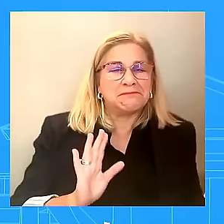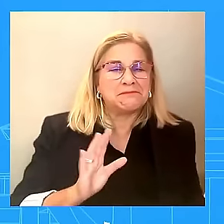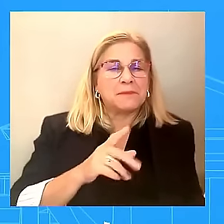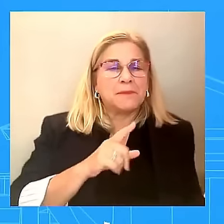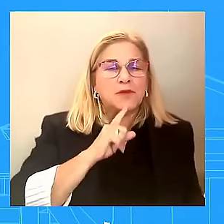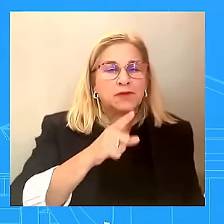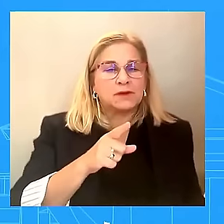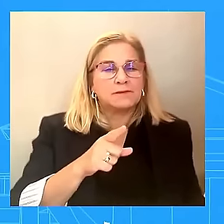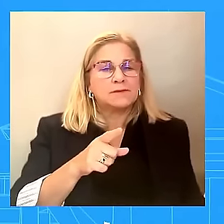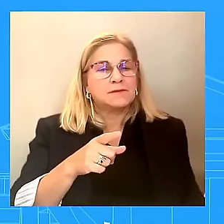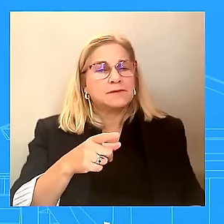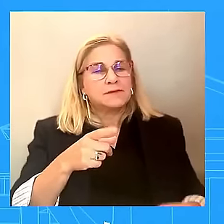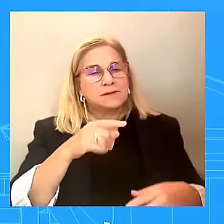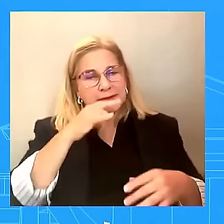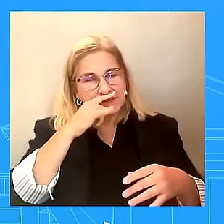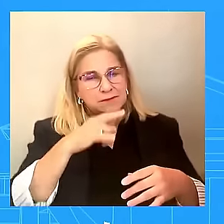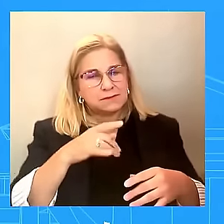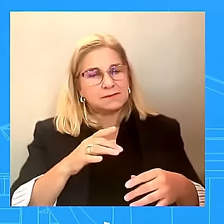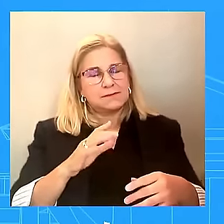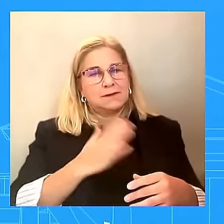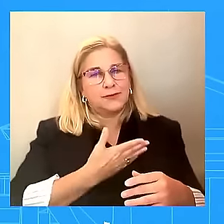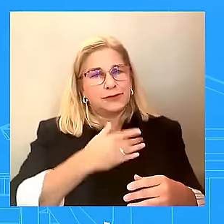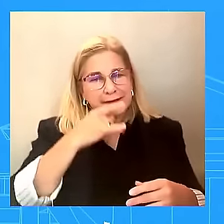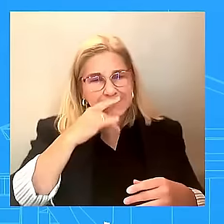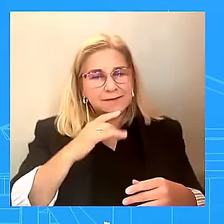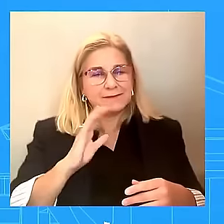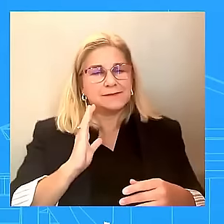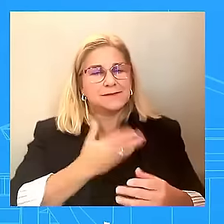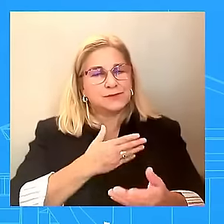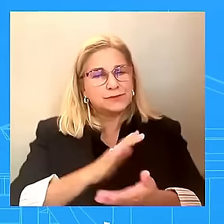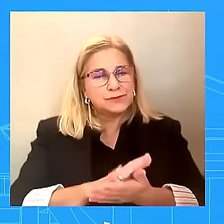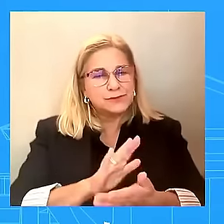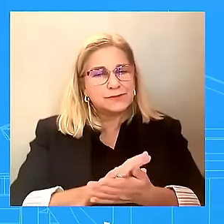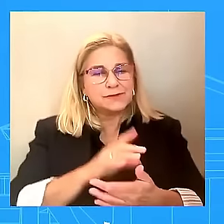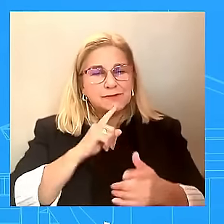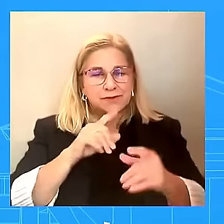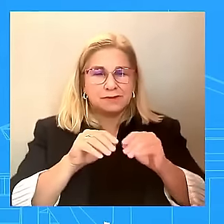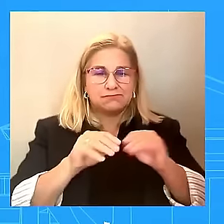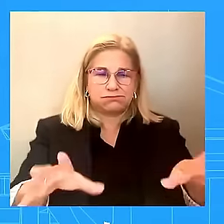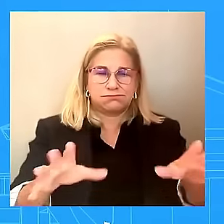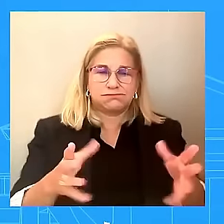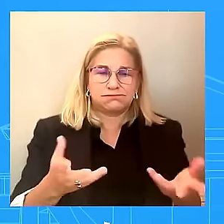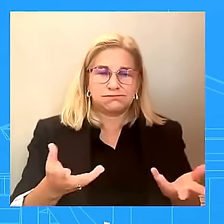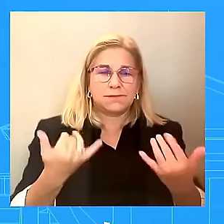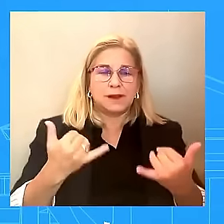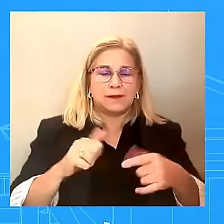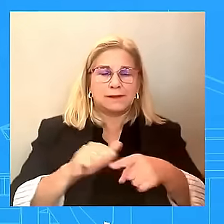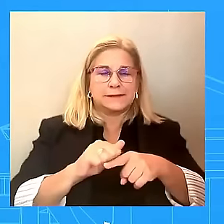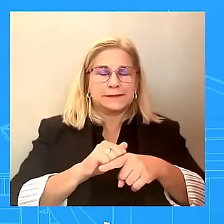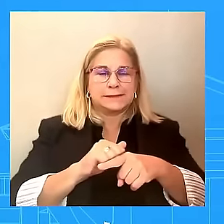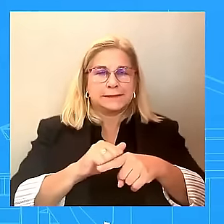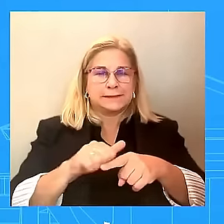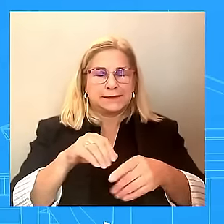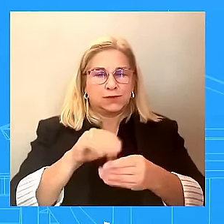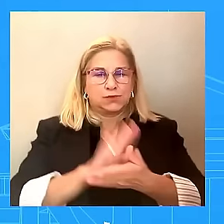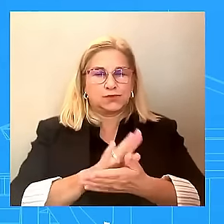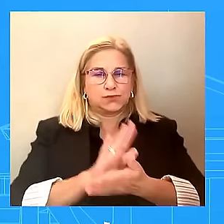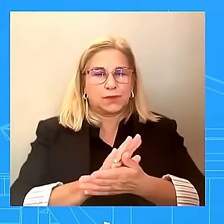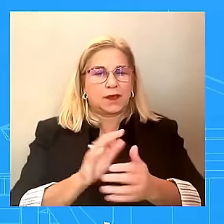epidemic. There are drills happening in our schools right now. That's something that the president's going to speak to. That is traumatizing some of our kids